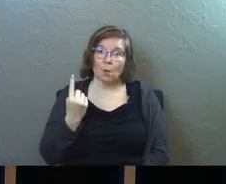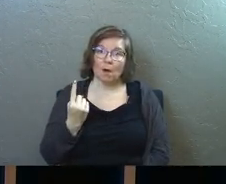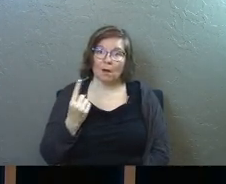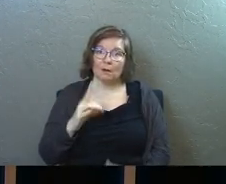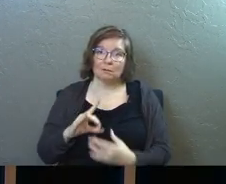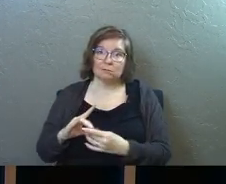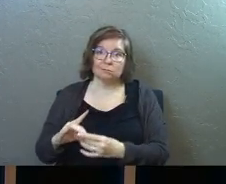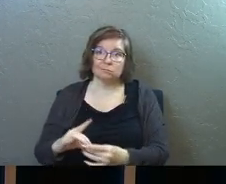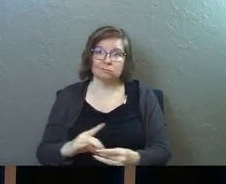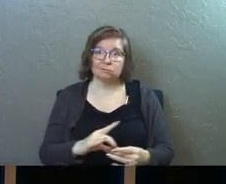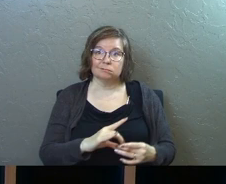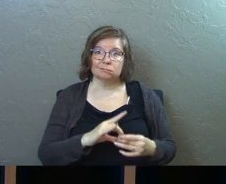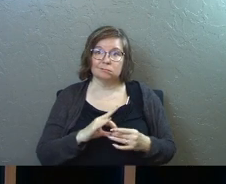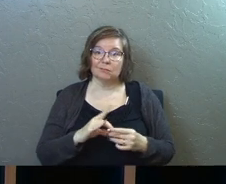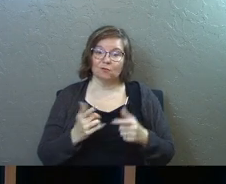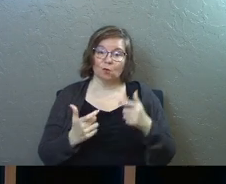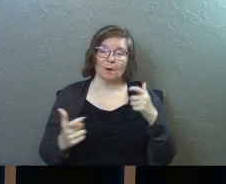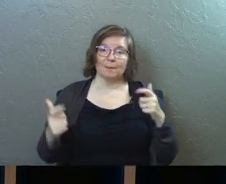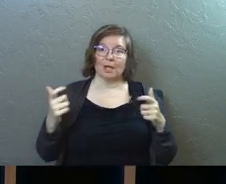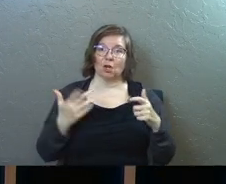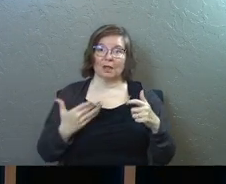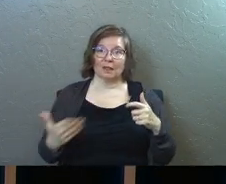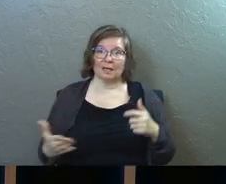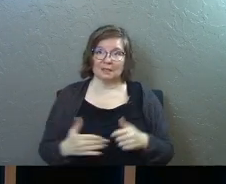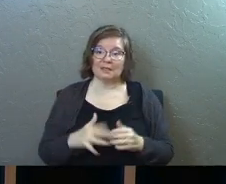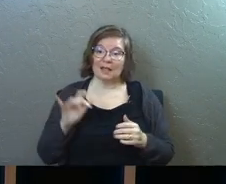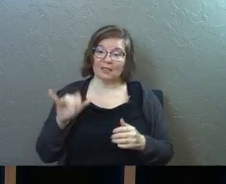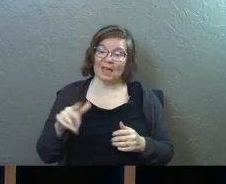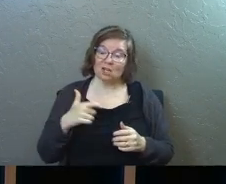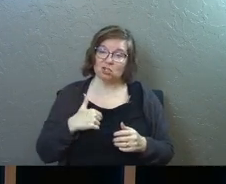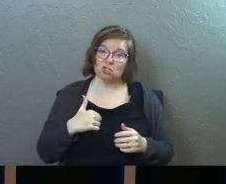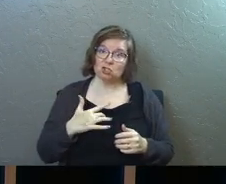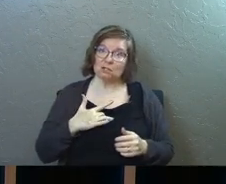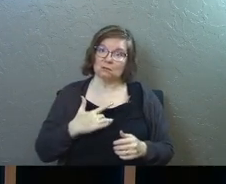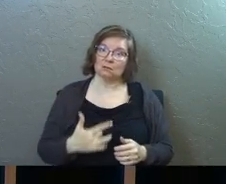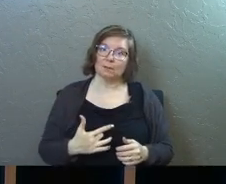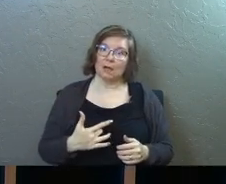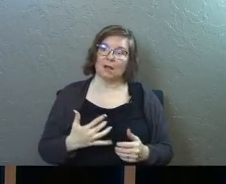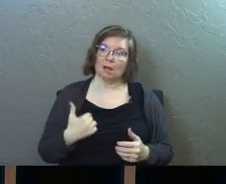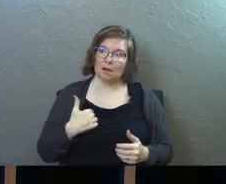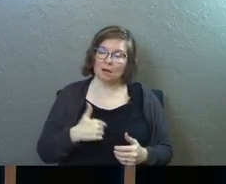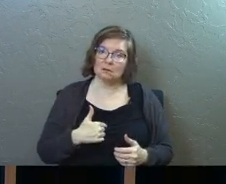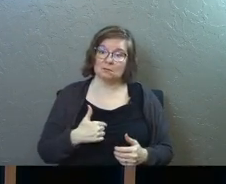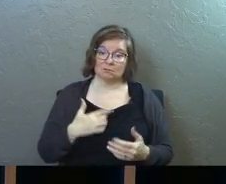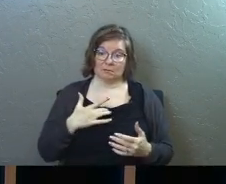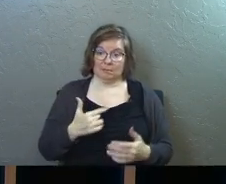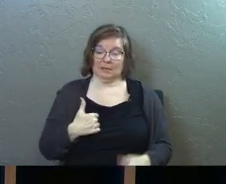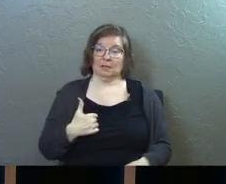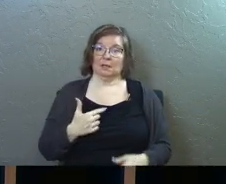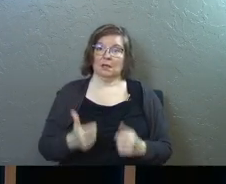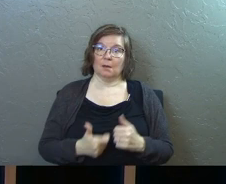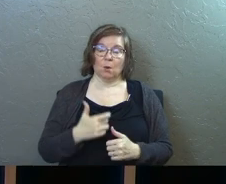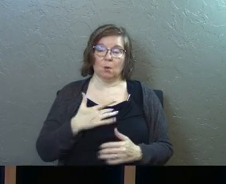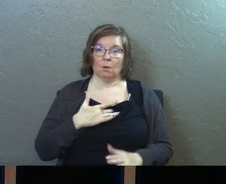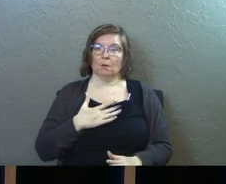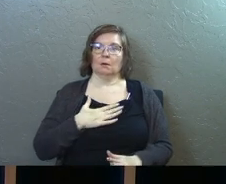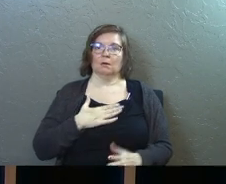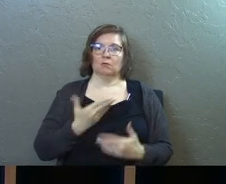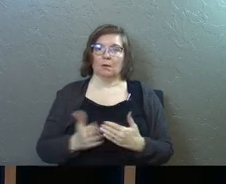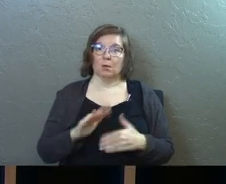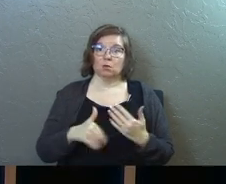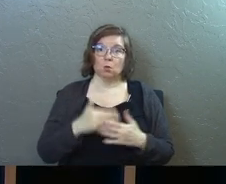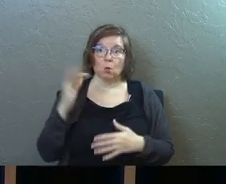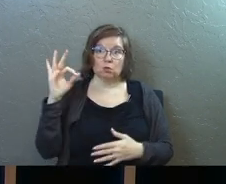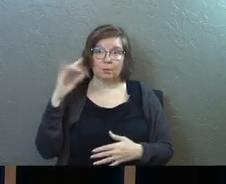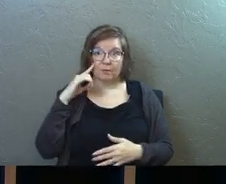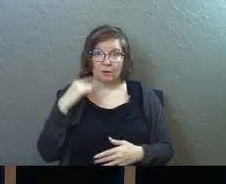Jesus prayed for bigger things that should compel us compels me it's the most compelling thing from this